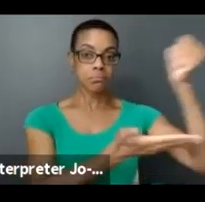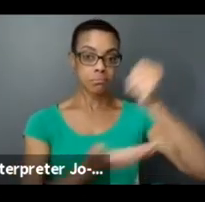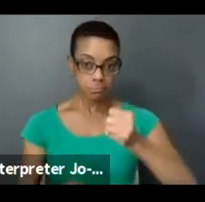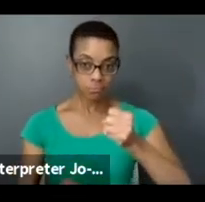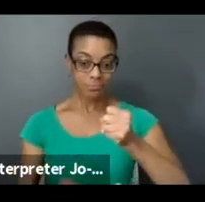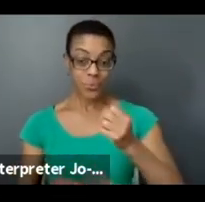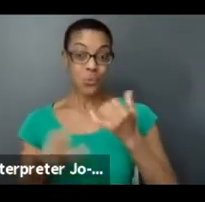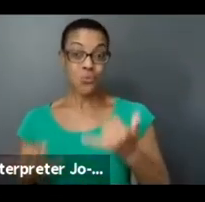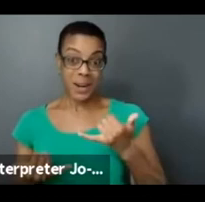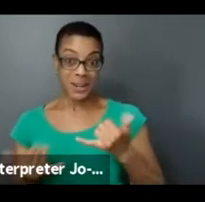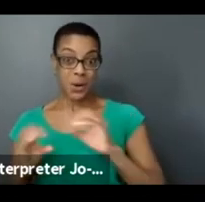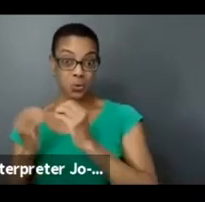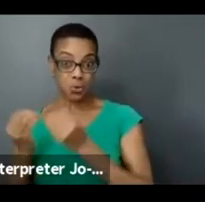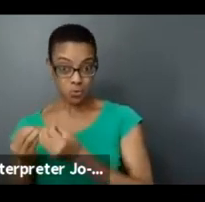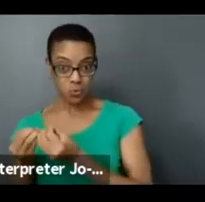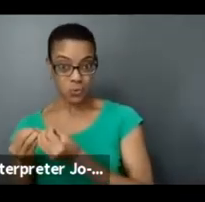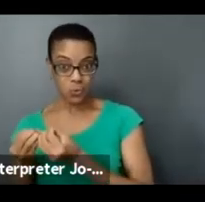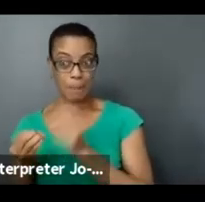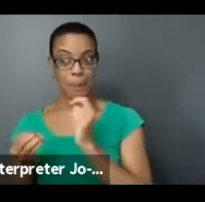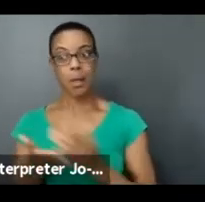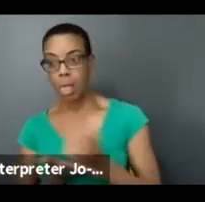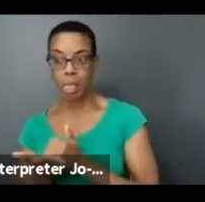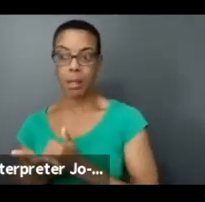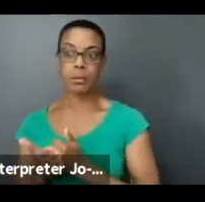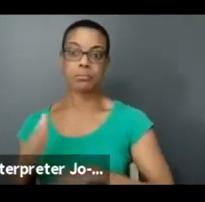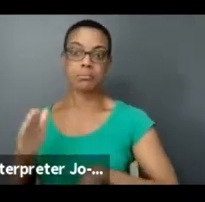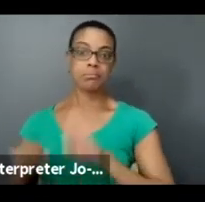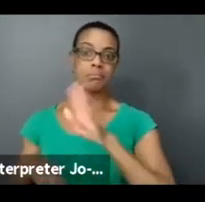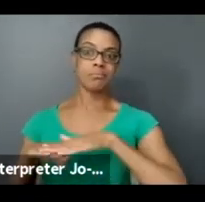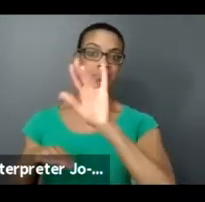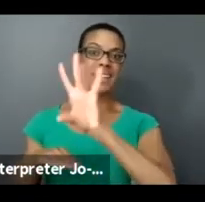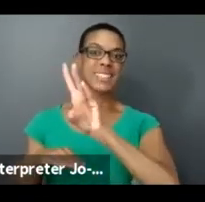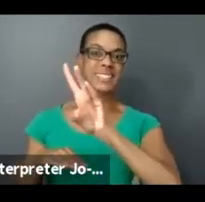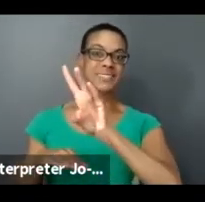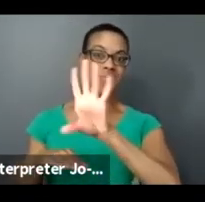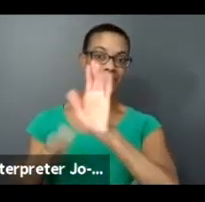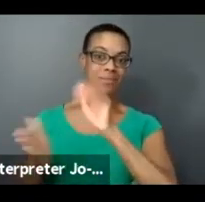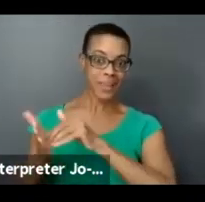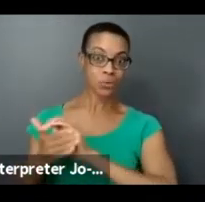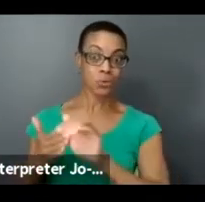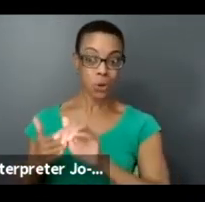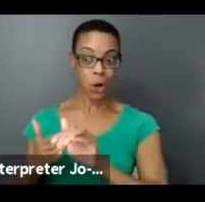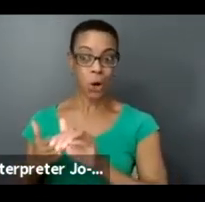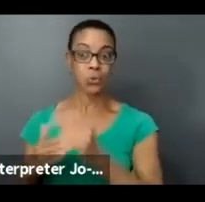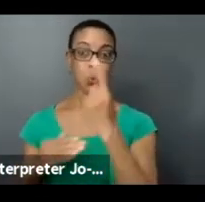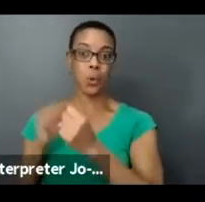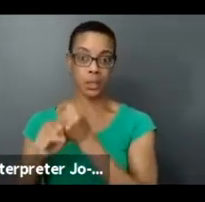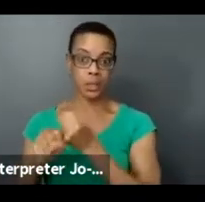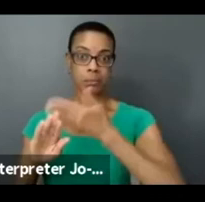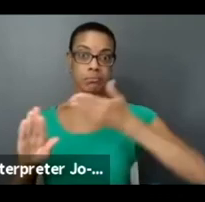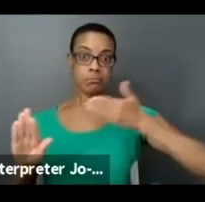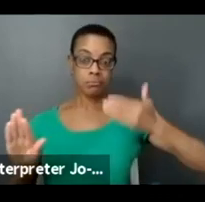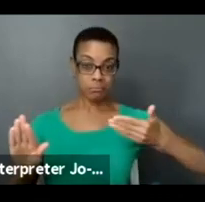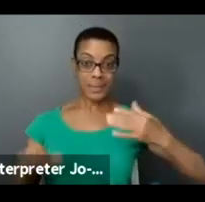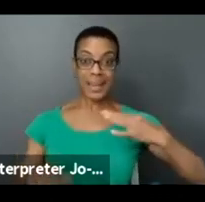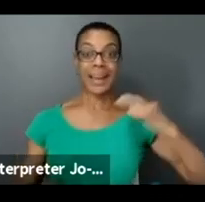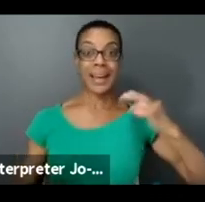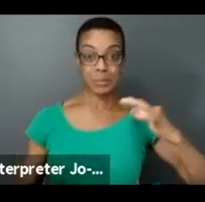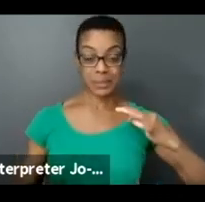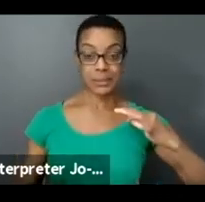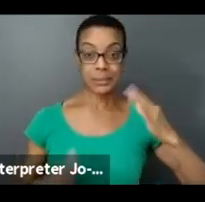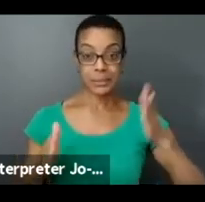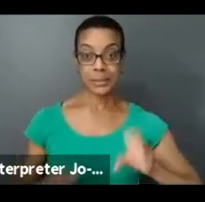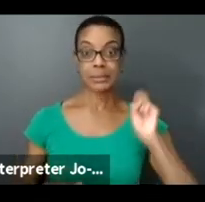to have earned 70k or more in revenue in their last fiscal year. In prior years, applicants would need to have